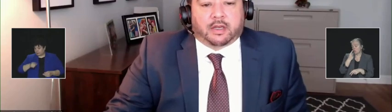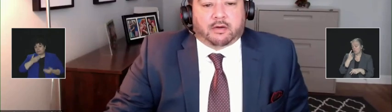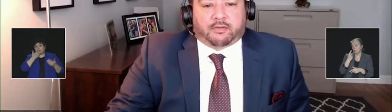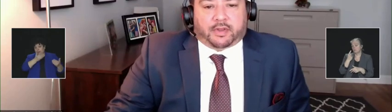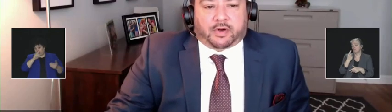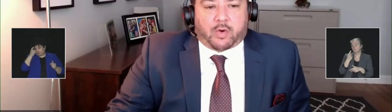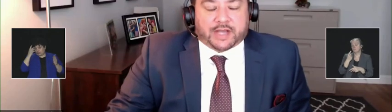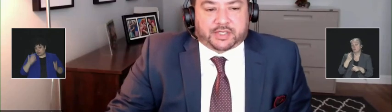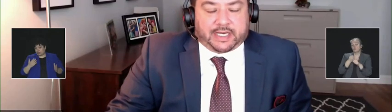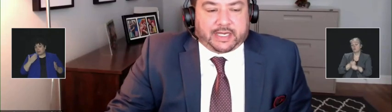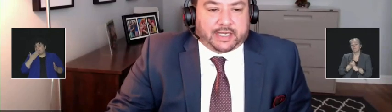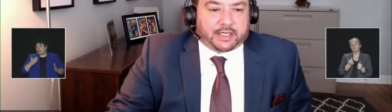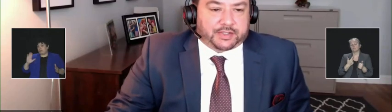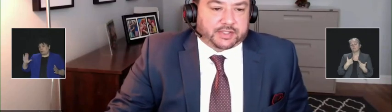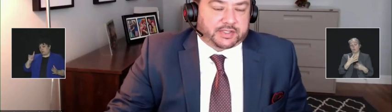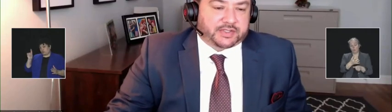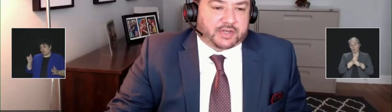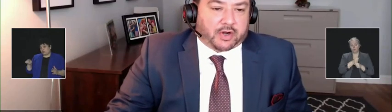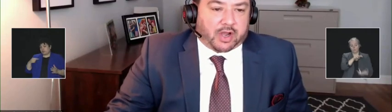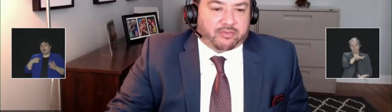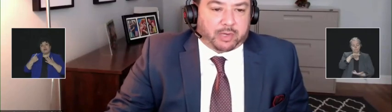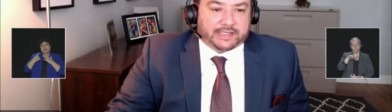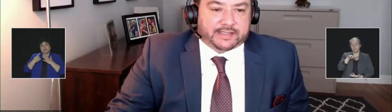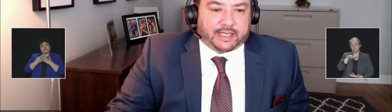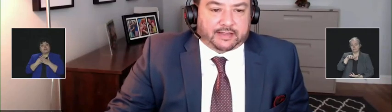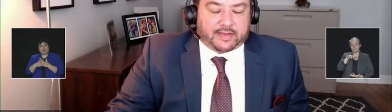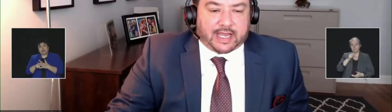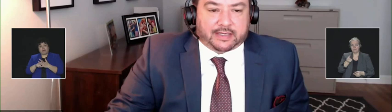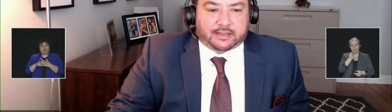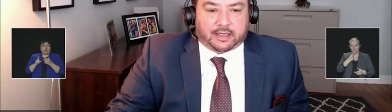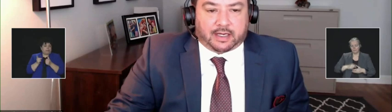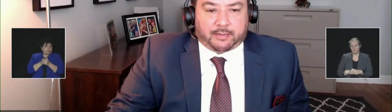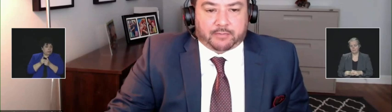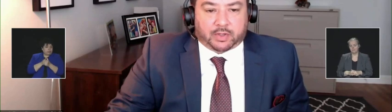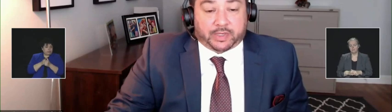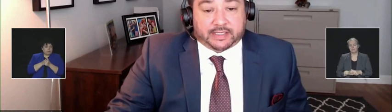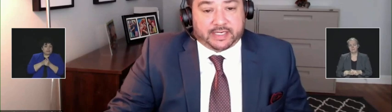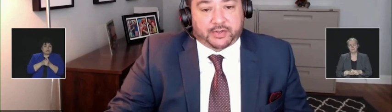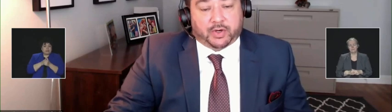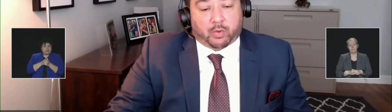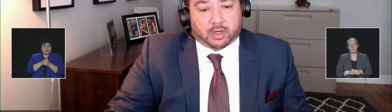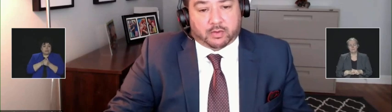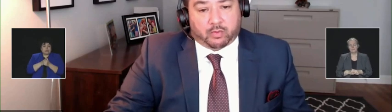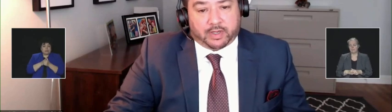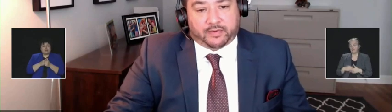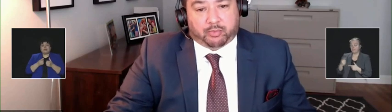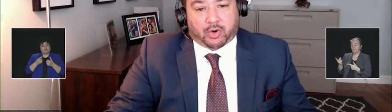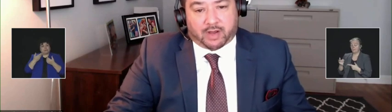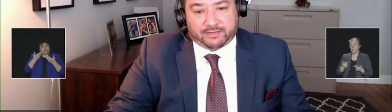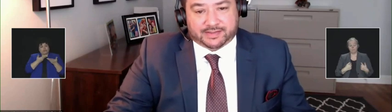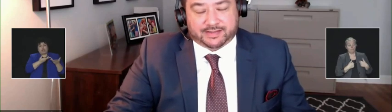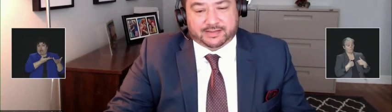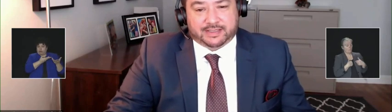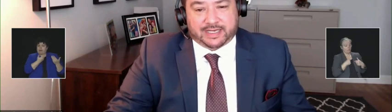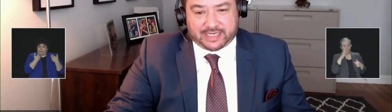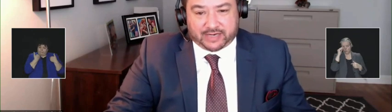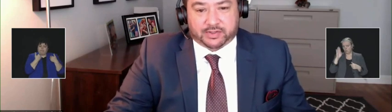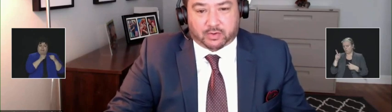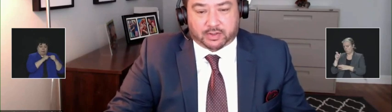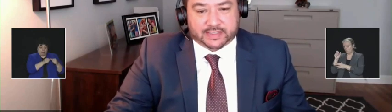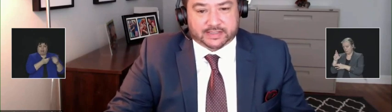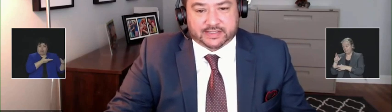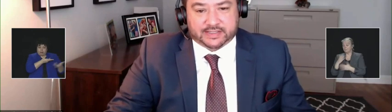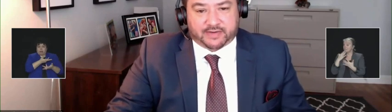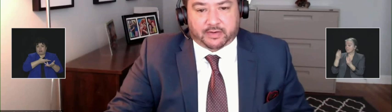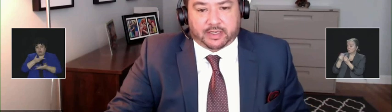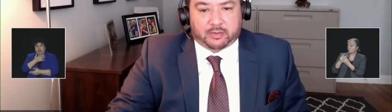the question. And just to start off by saying that we continue to work with provinces and territories as